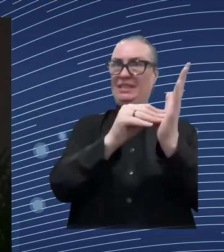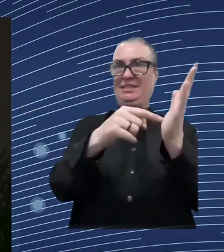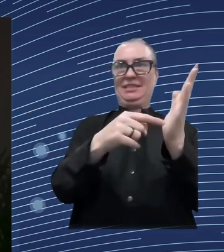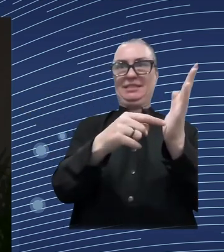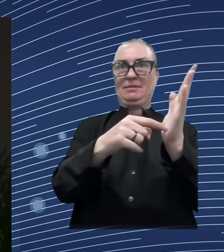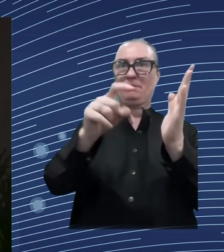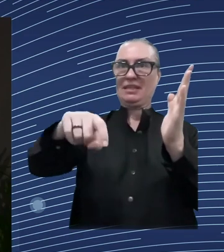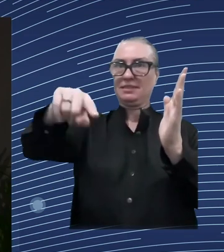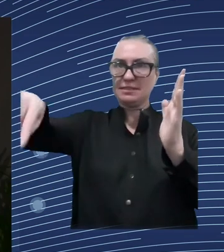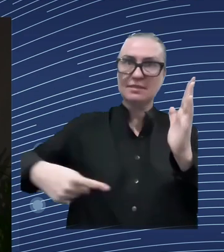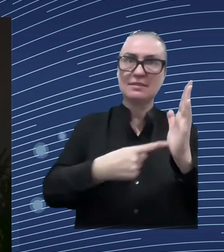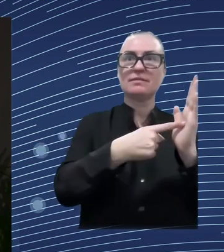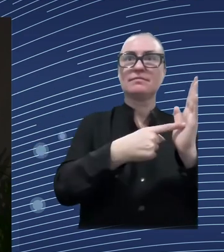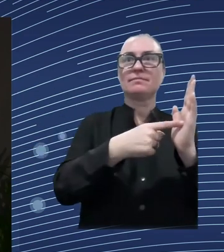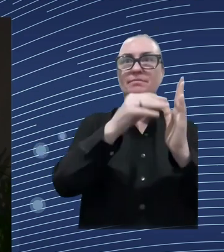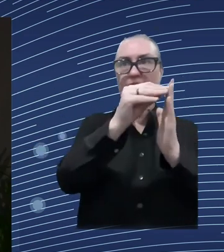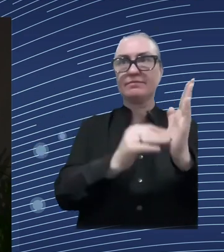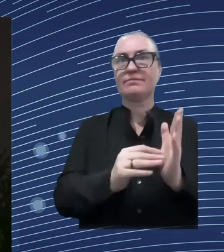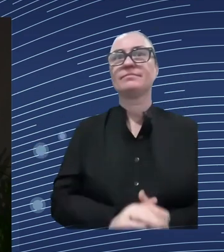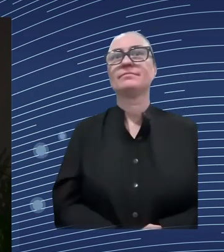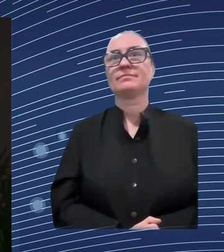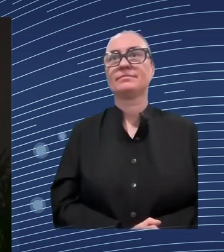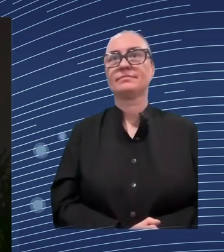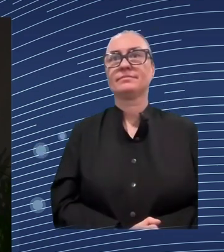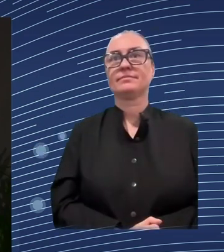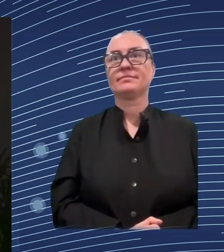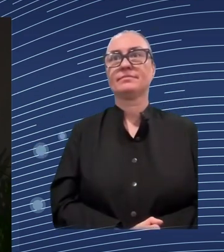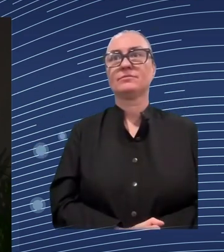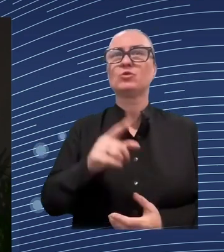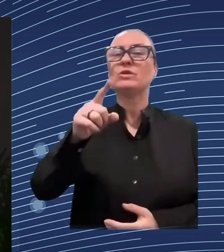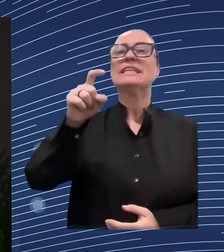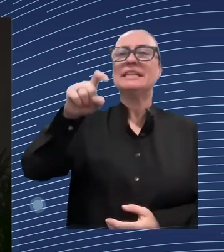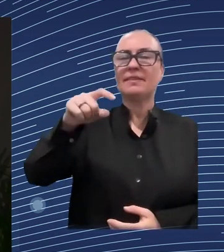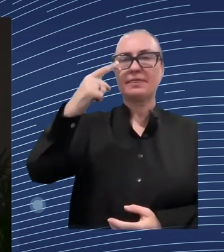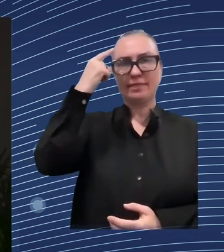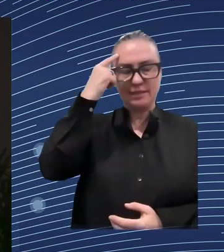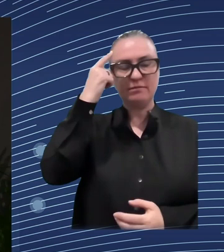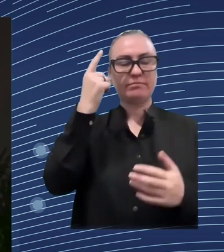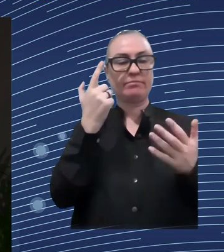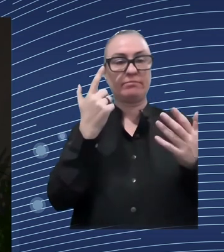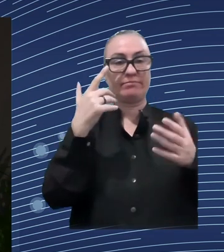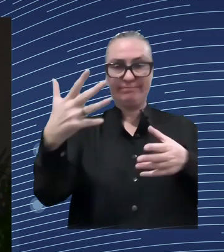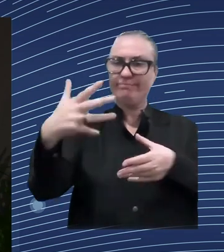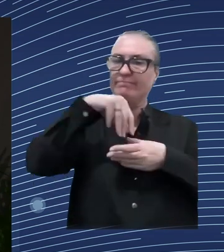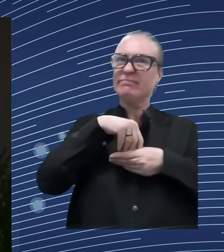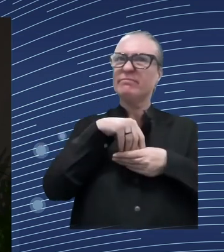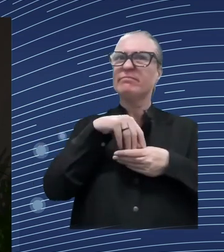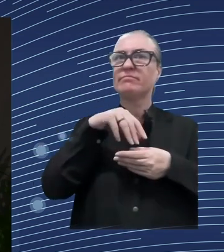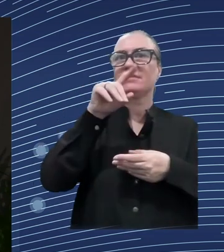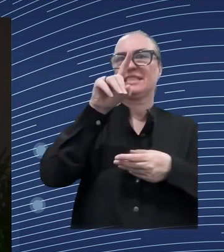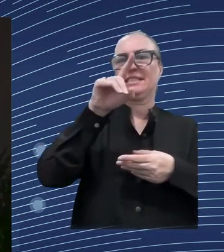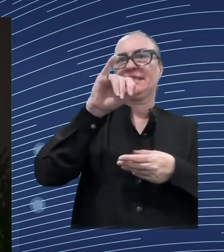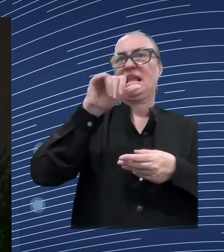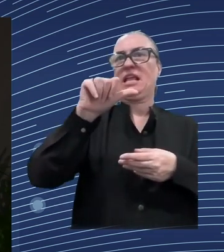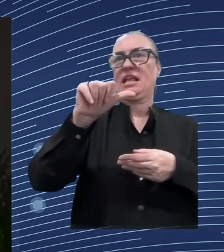So please use more EDIA, Euromode is there. And we will hear from Carina